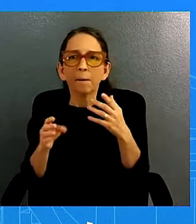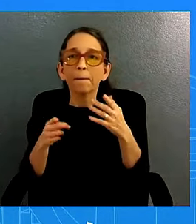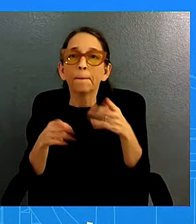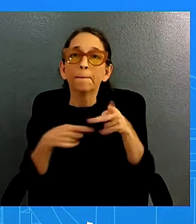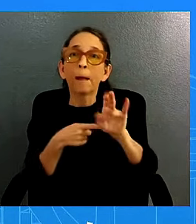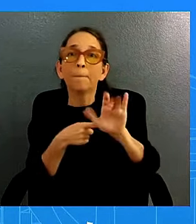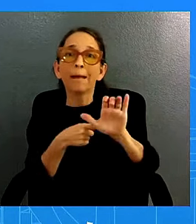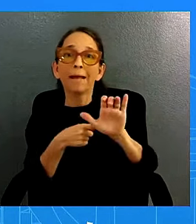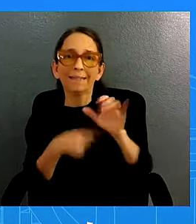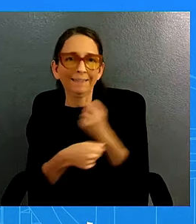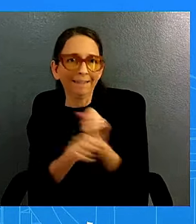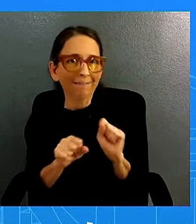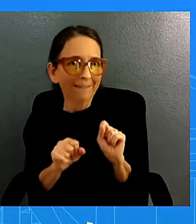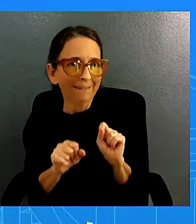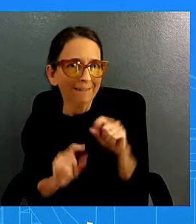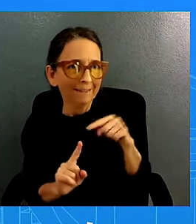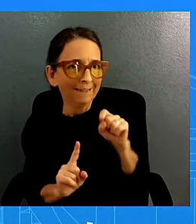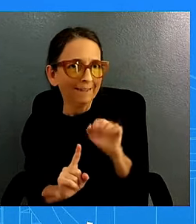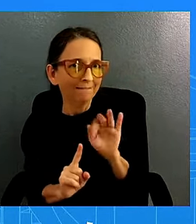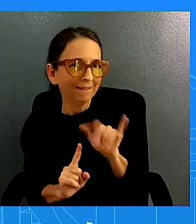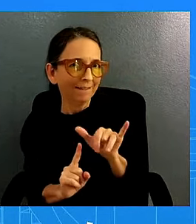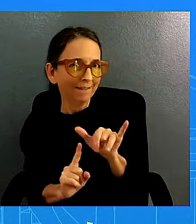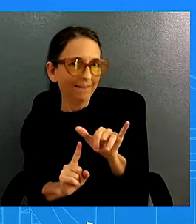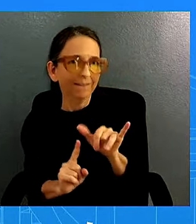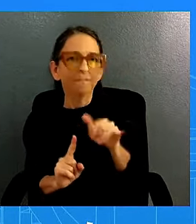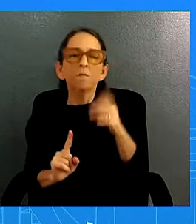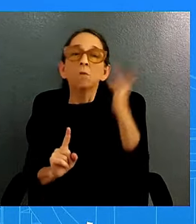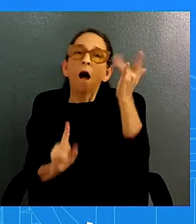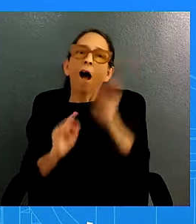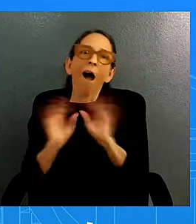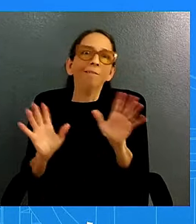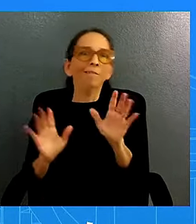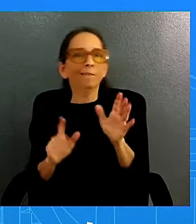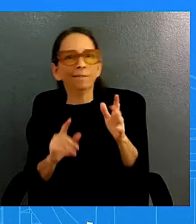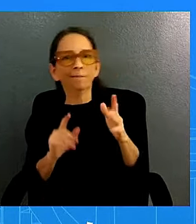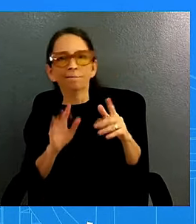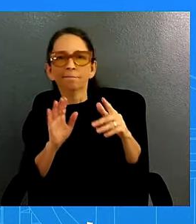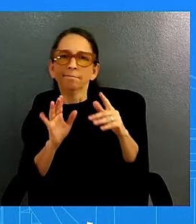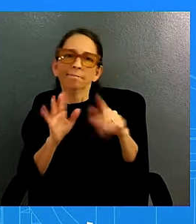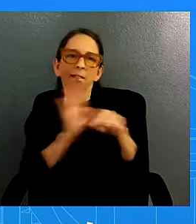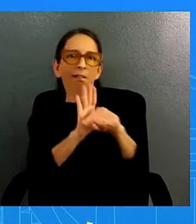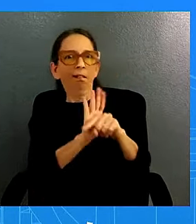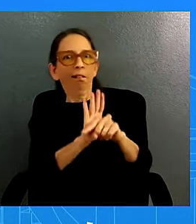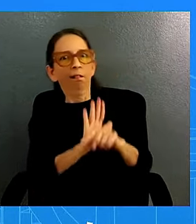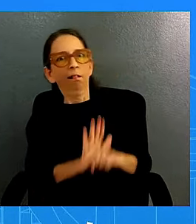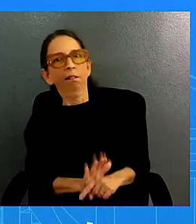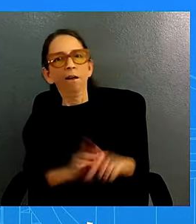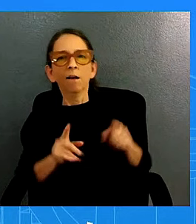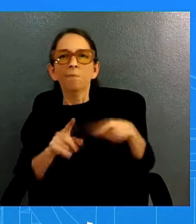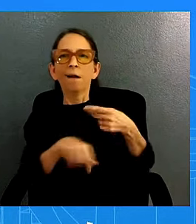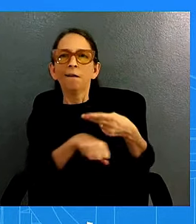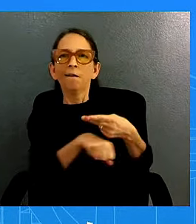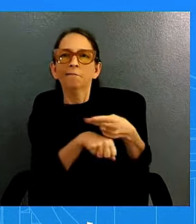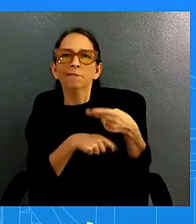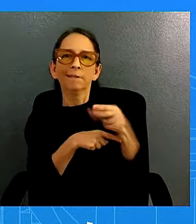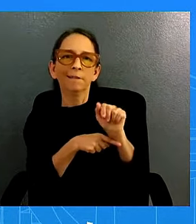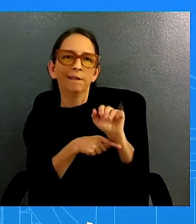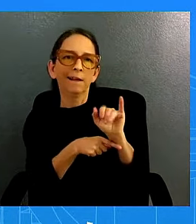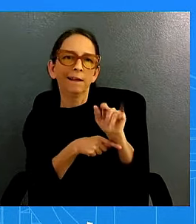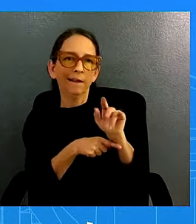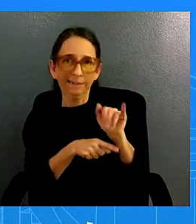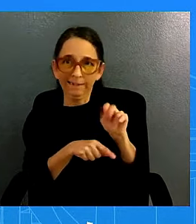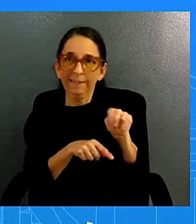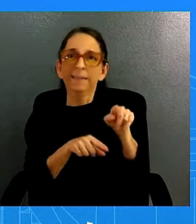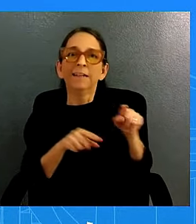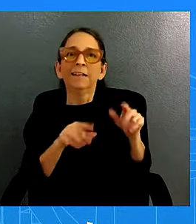smear of haitian migrants in that city separately uh former president trump says he will visit there in the next couple of weeks